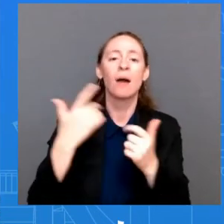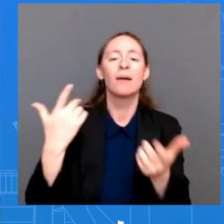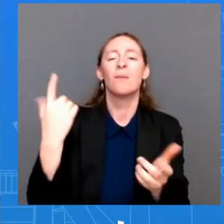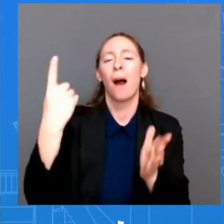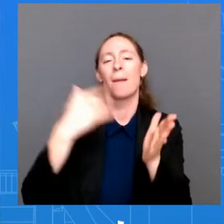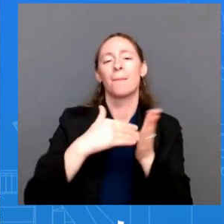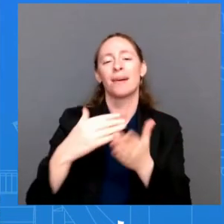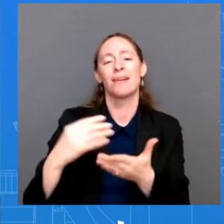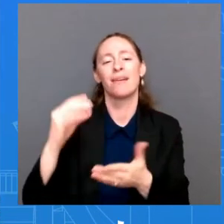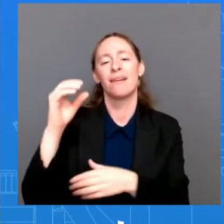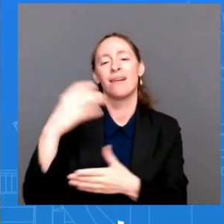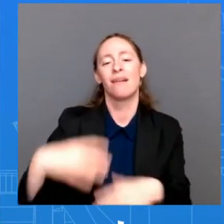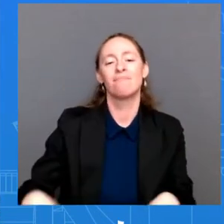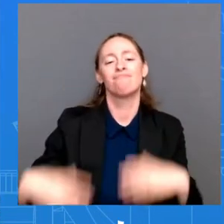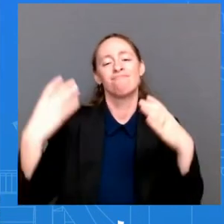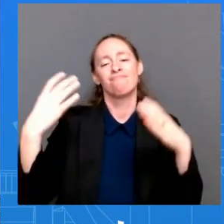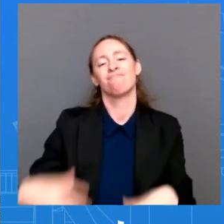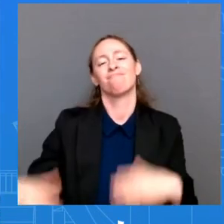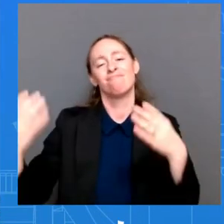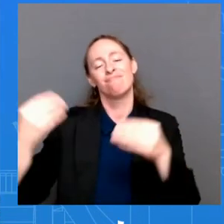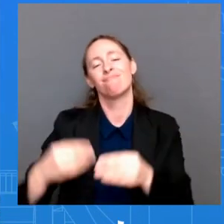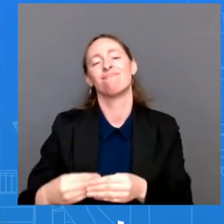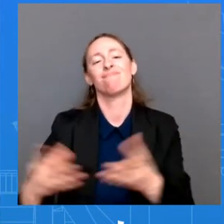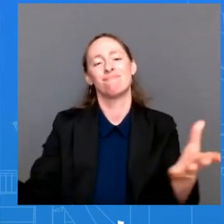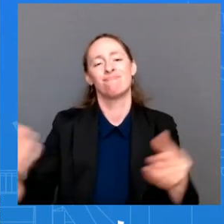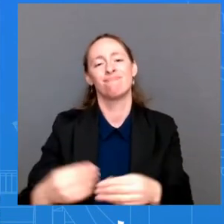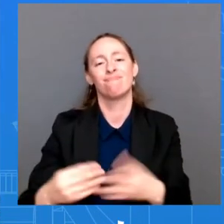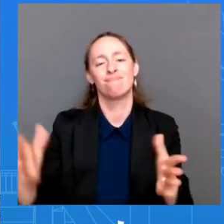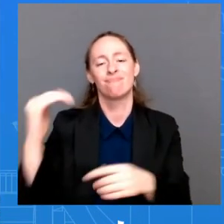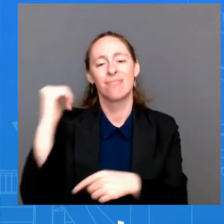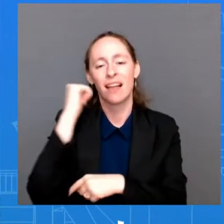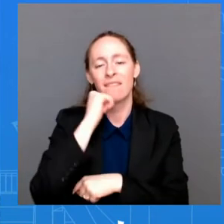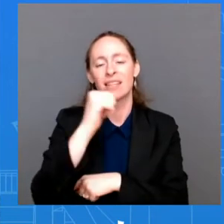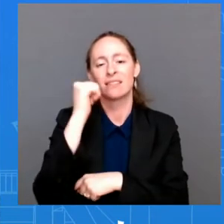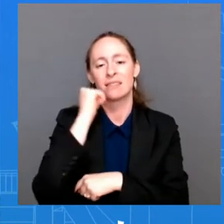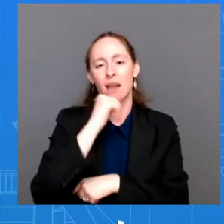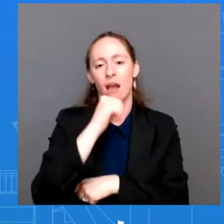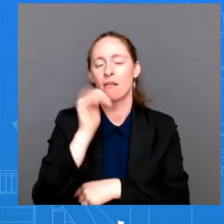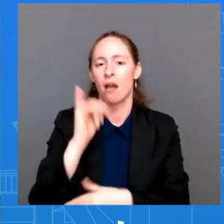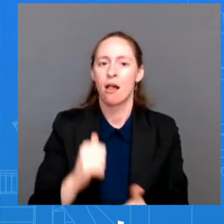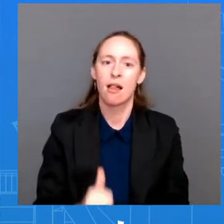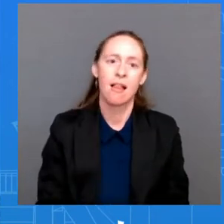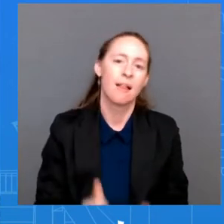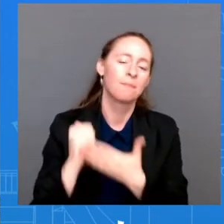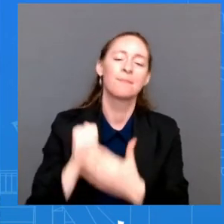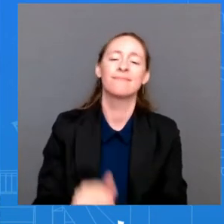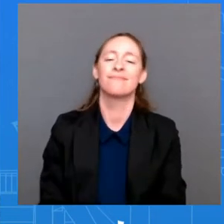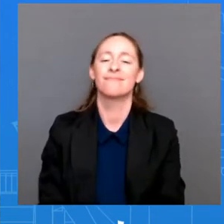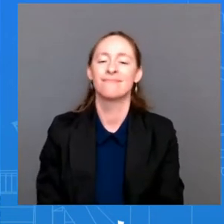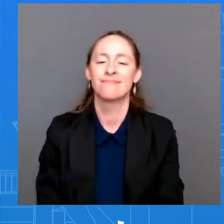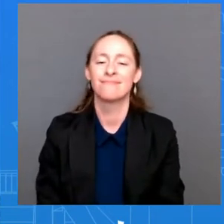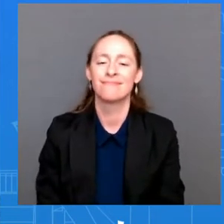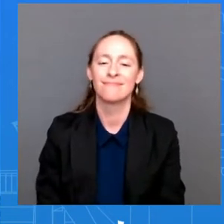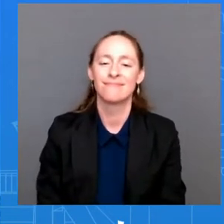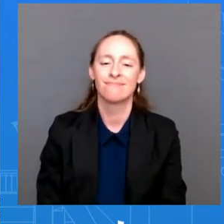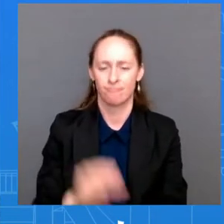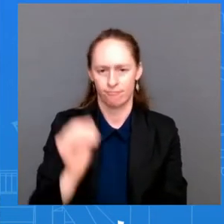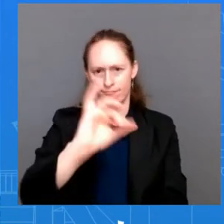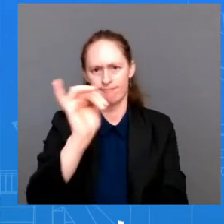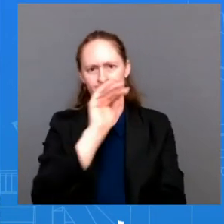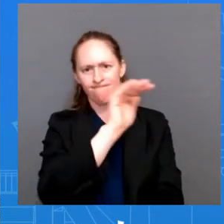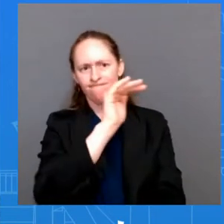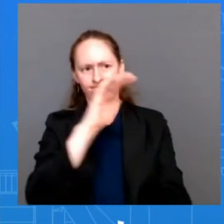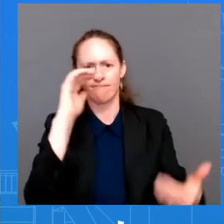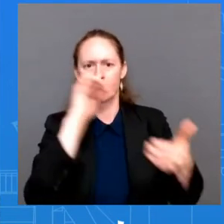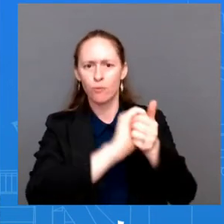which is a historic action that he's taken. He rallied global partners to release millions of barrels of oil.